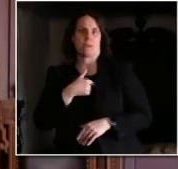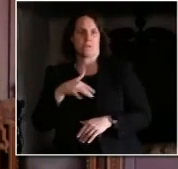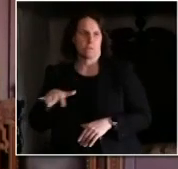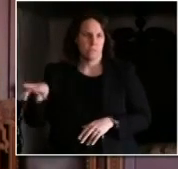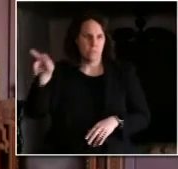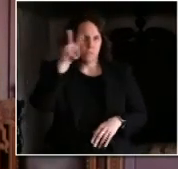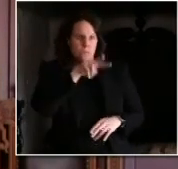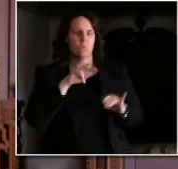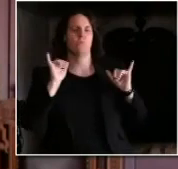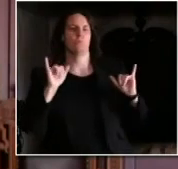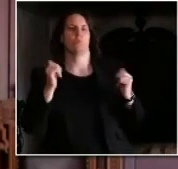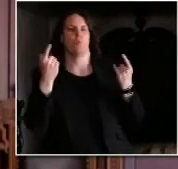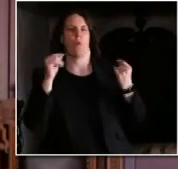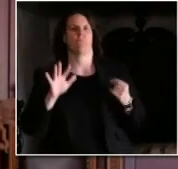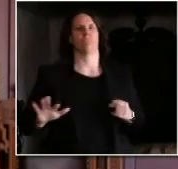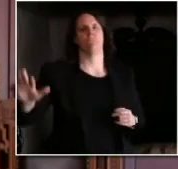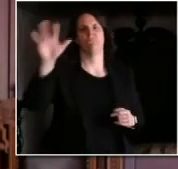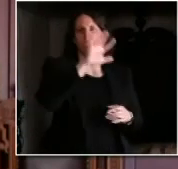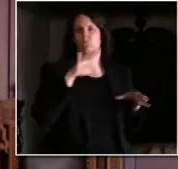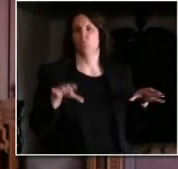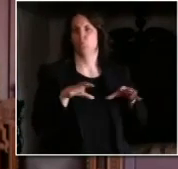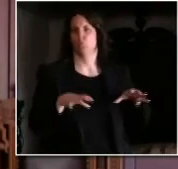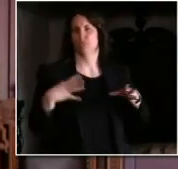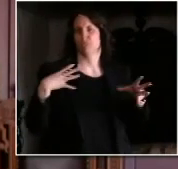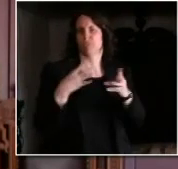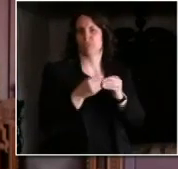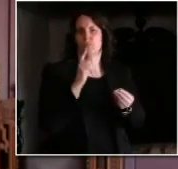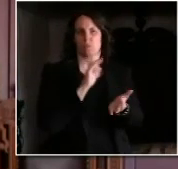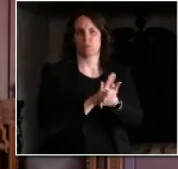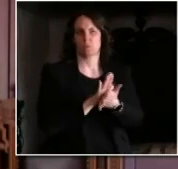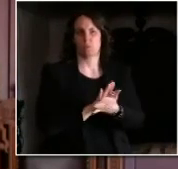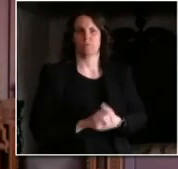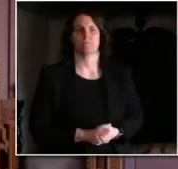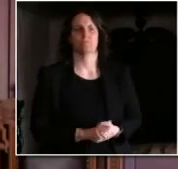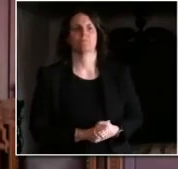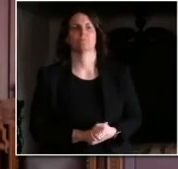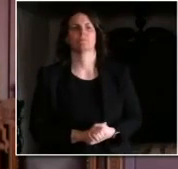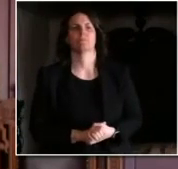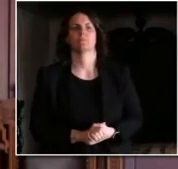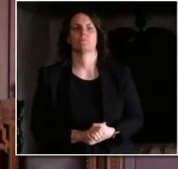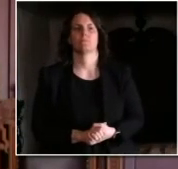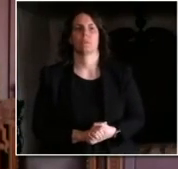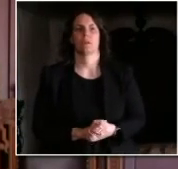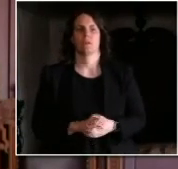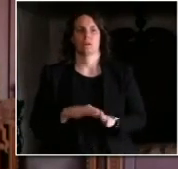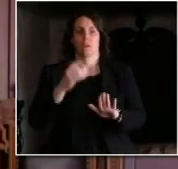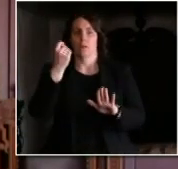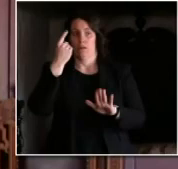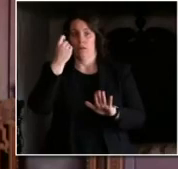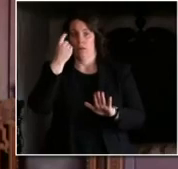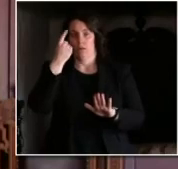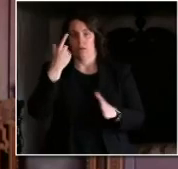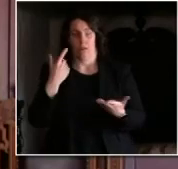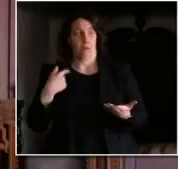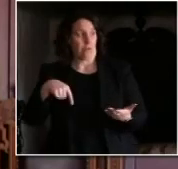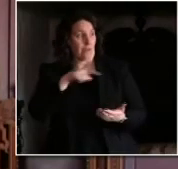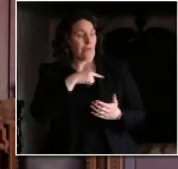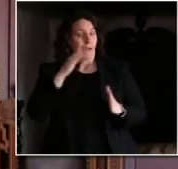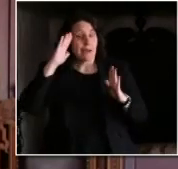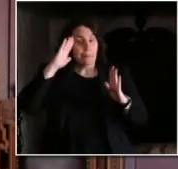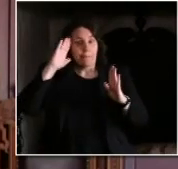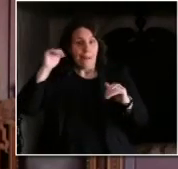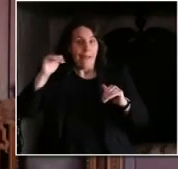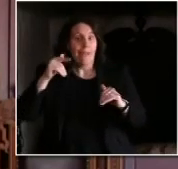And frankly, that's not a huge surprise for folks. And so we will work with the Department of Public Construction, but